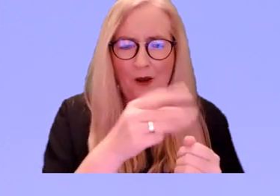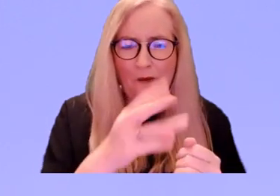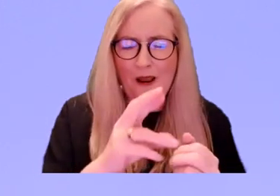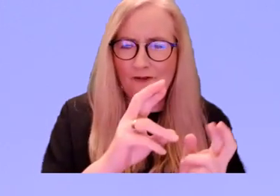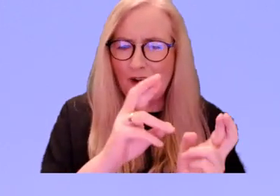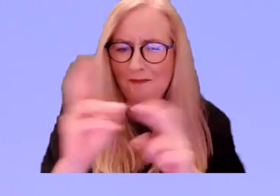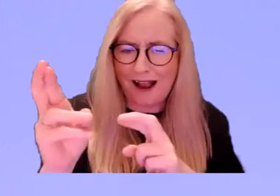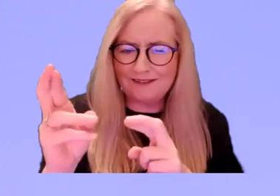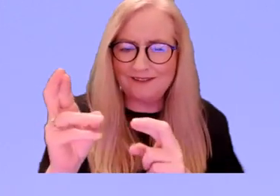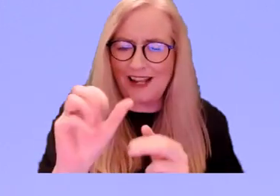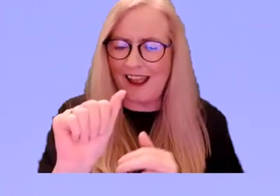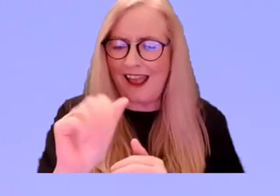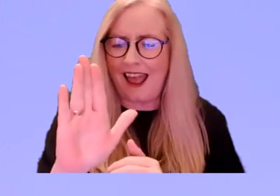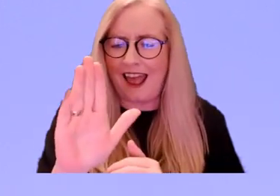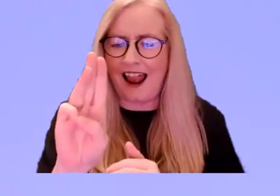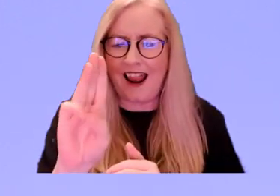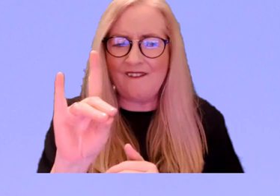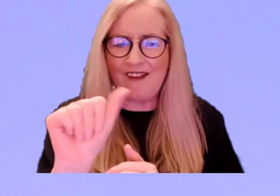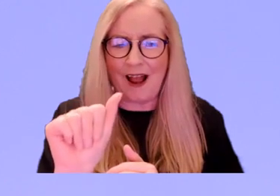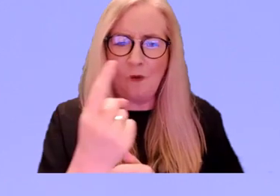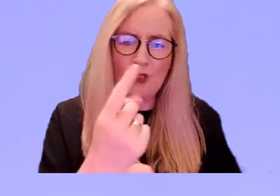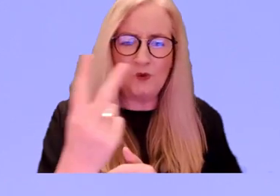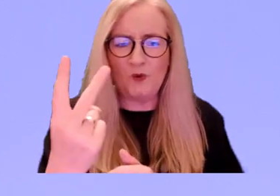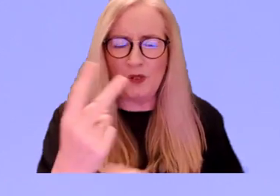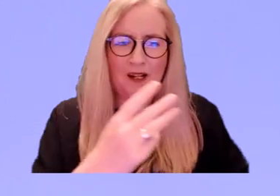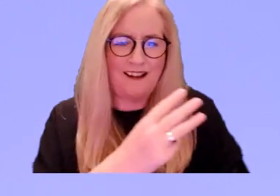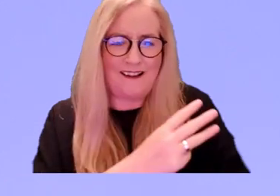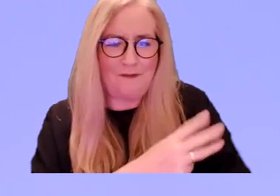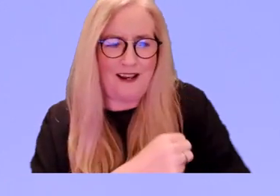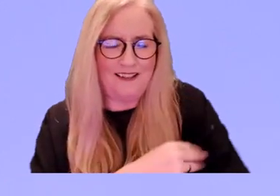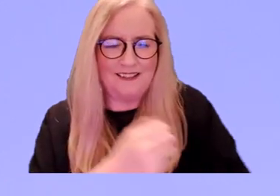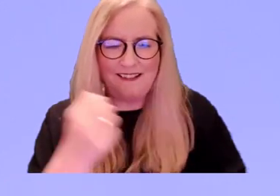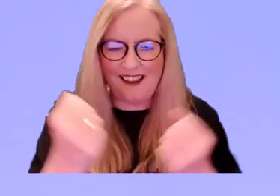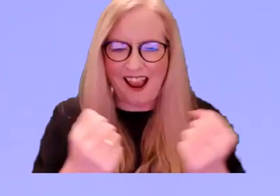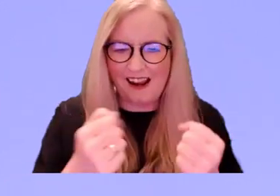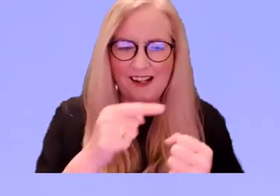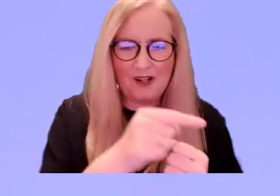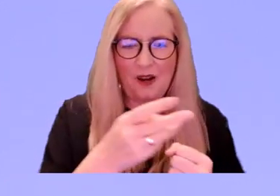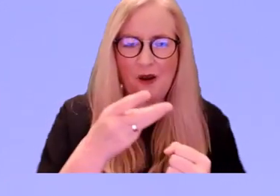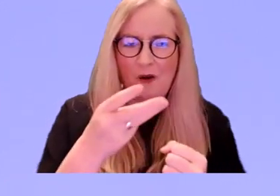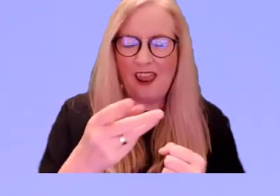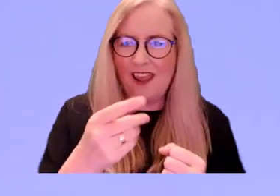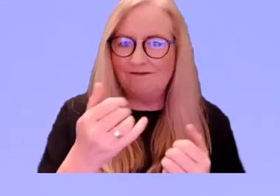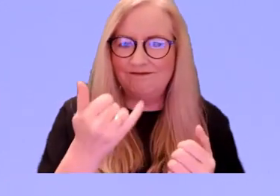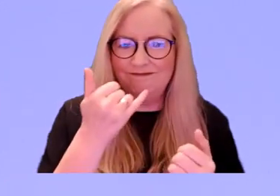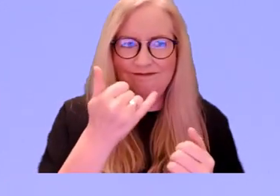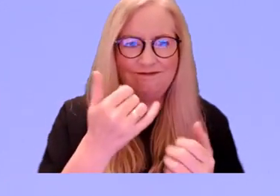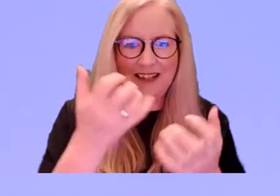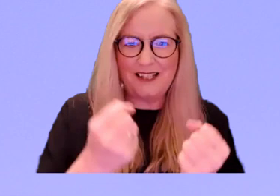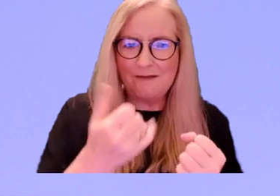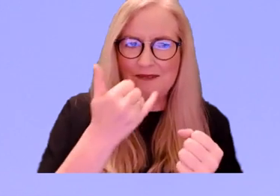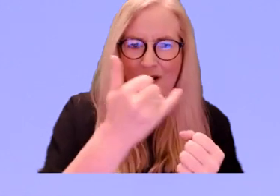to respond in Alpha 1-2, the police patrol car, he was going to go to the calls,